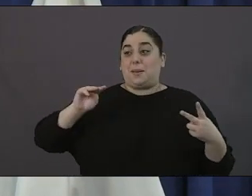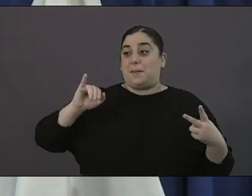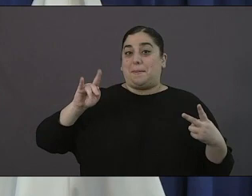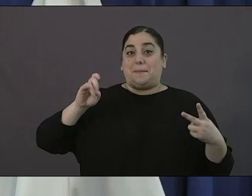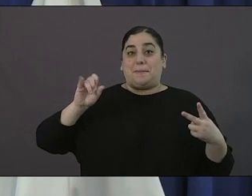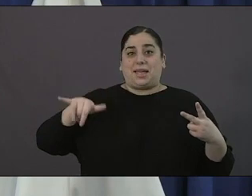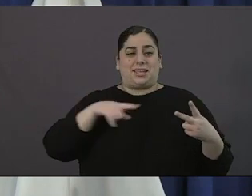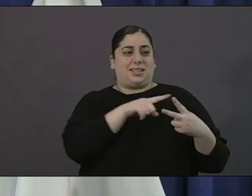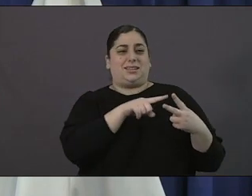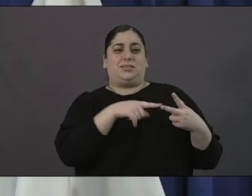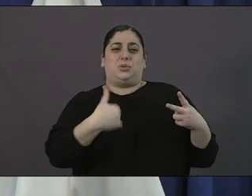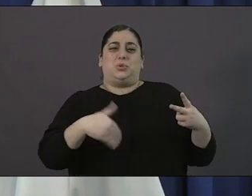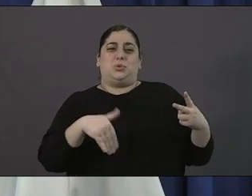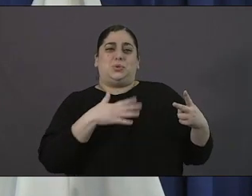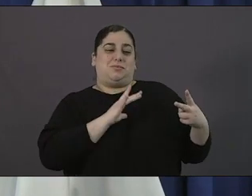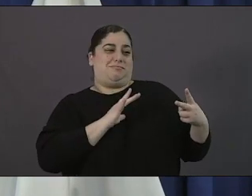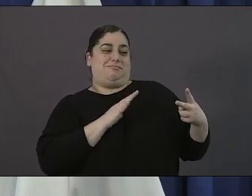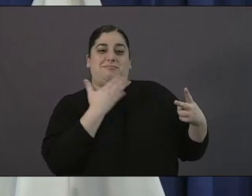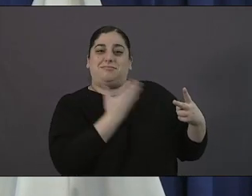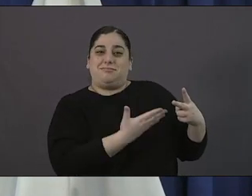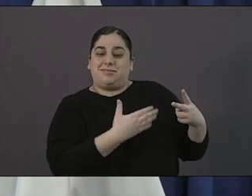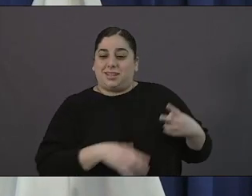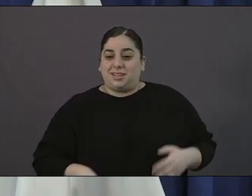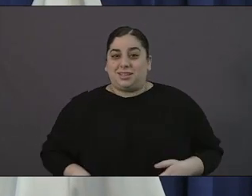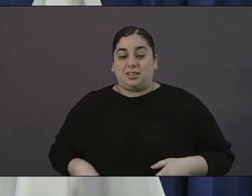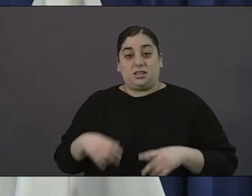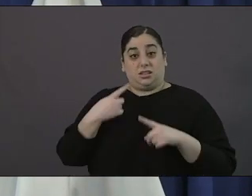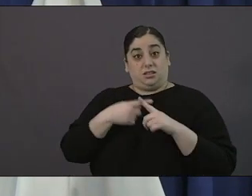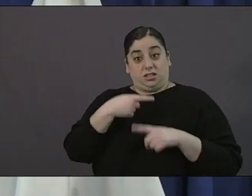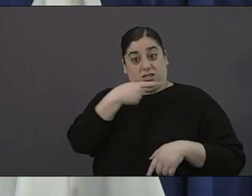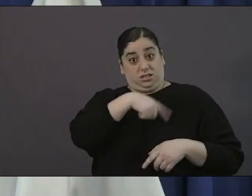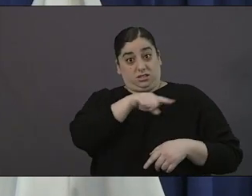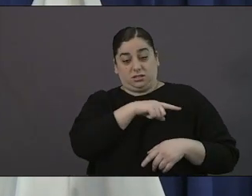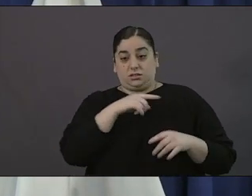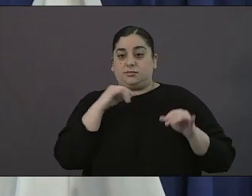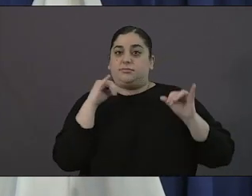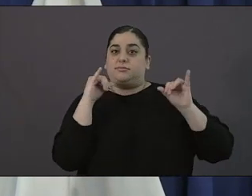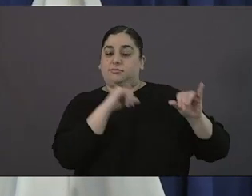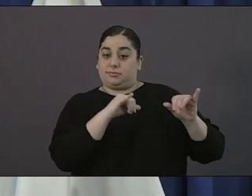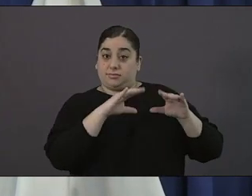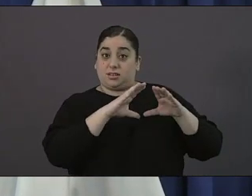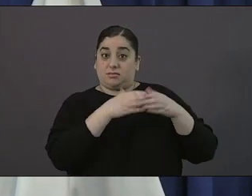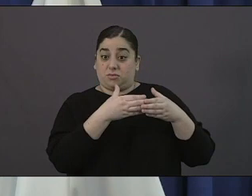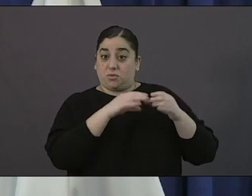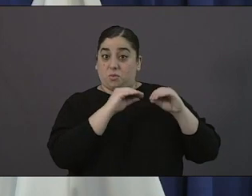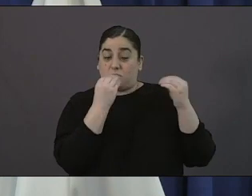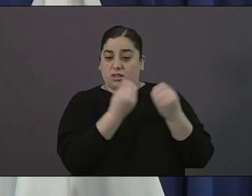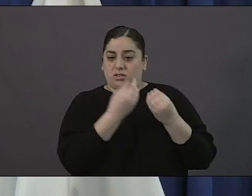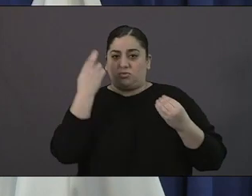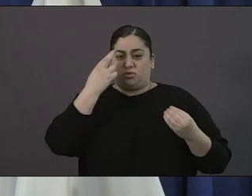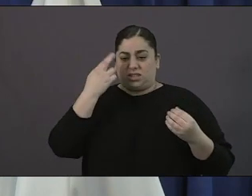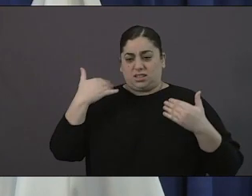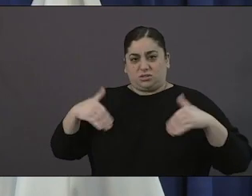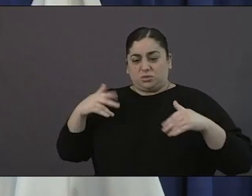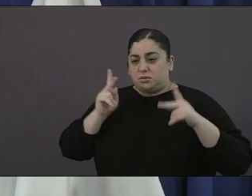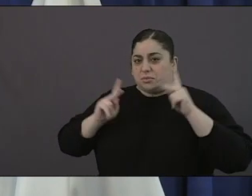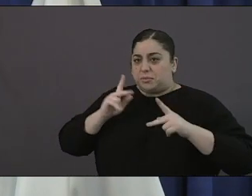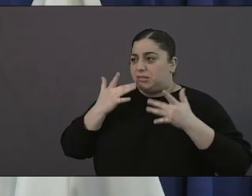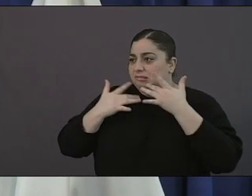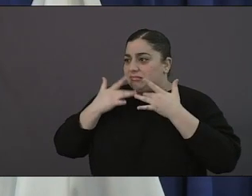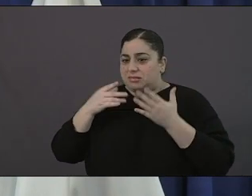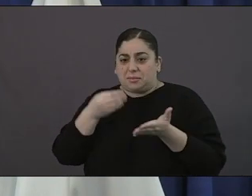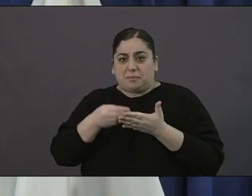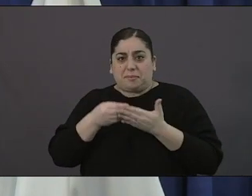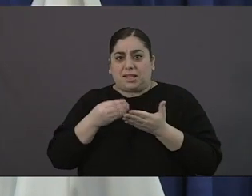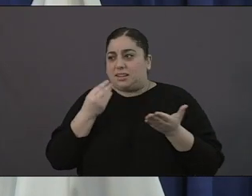anyone who's struggling to help with groceries been doing 50 gift certificates vouchers from ralph's and the imperial